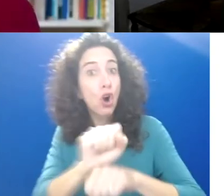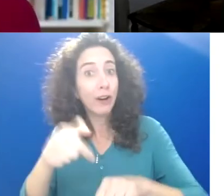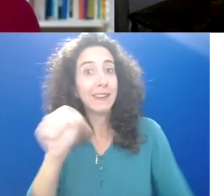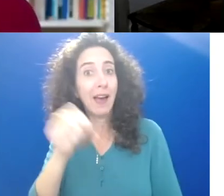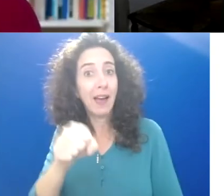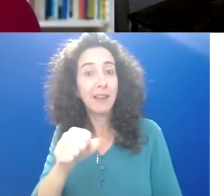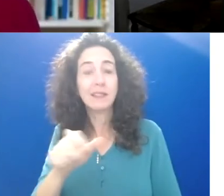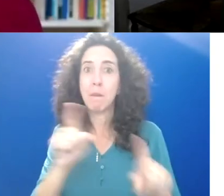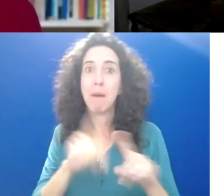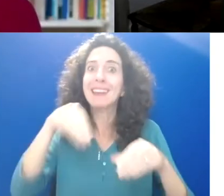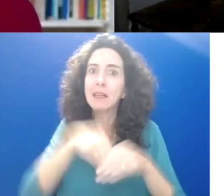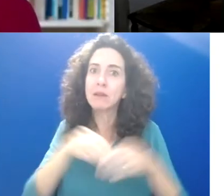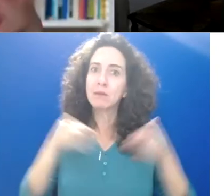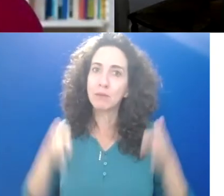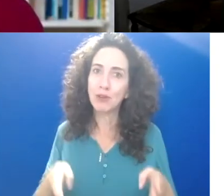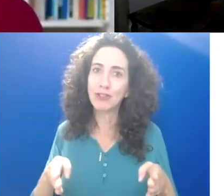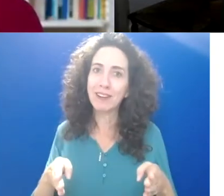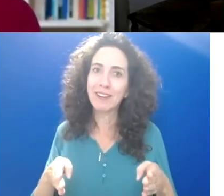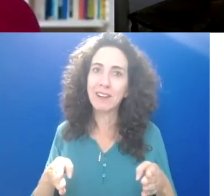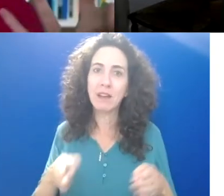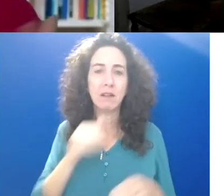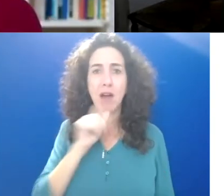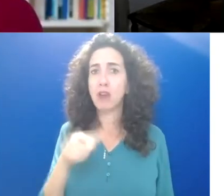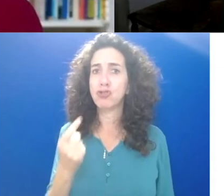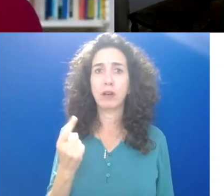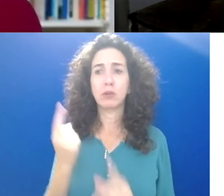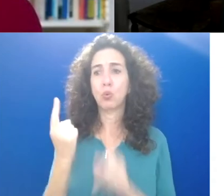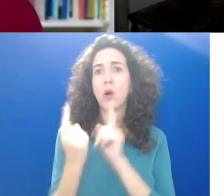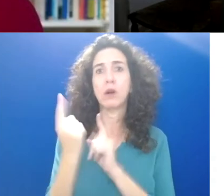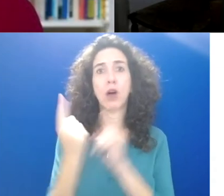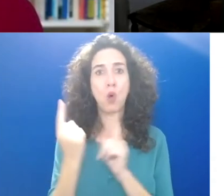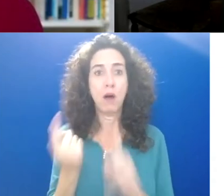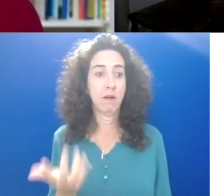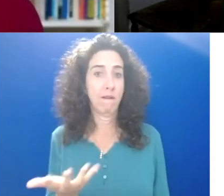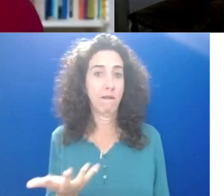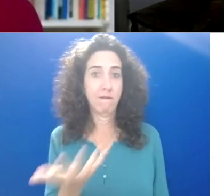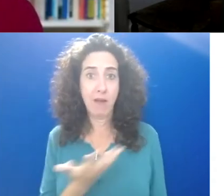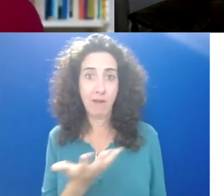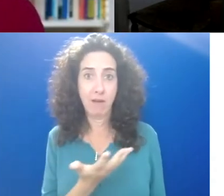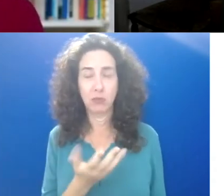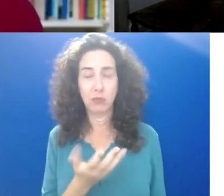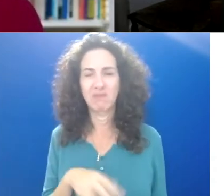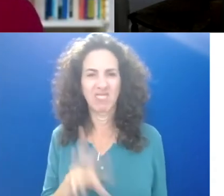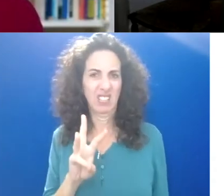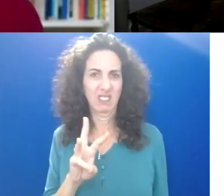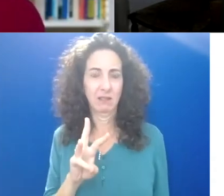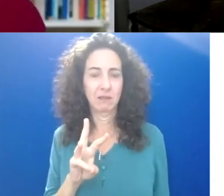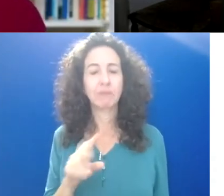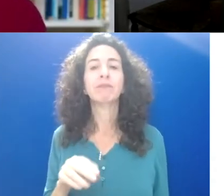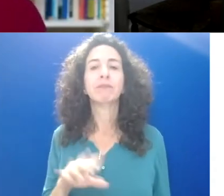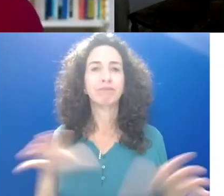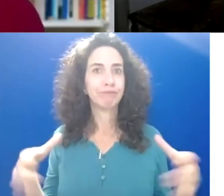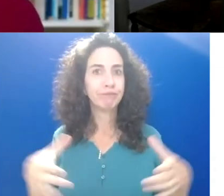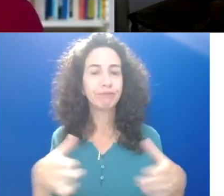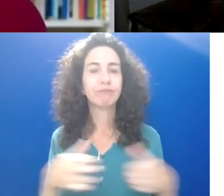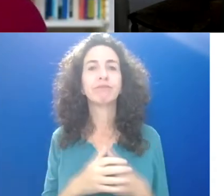were together in person and that it wasn't just a one-on-one connection, it was, it was five or six of us. Um, it was the, the, I think we